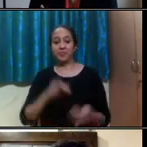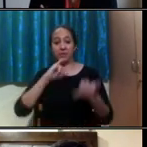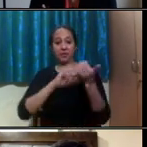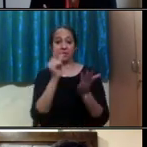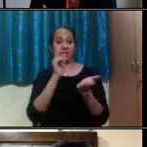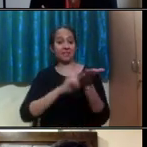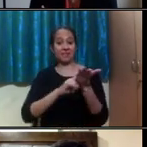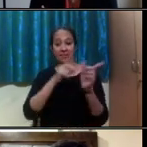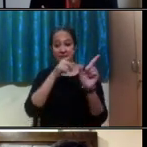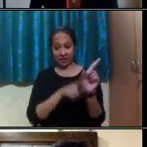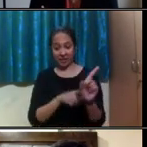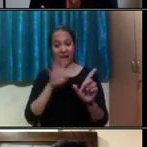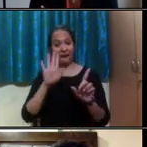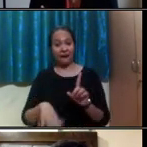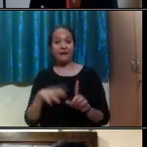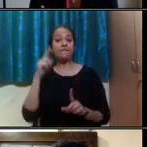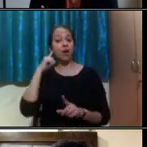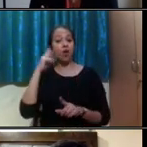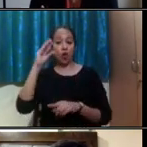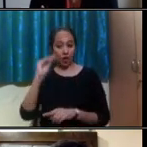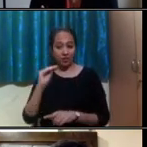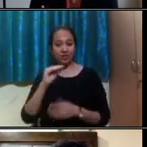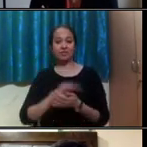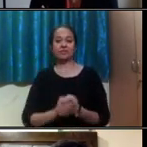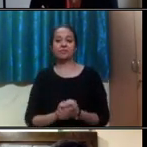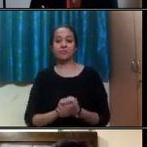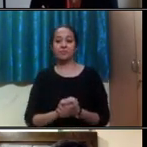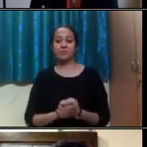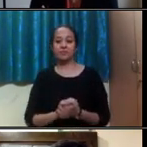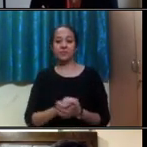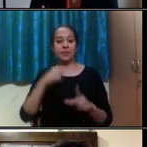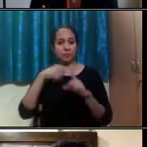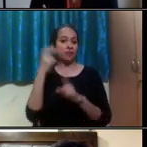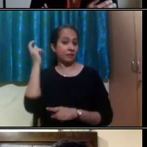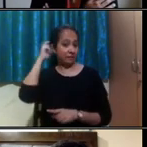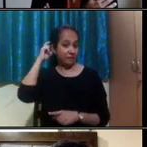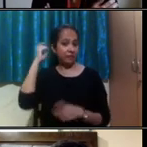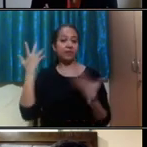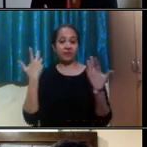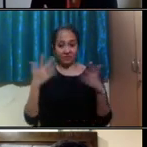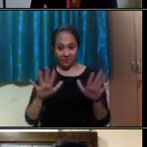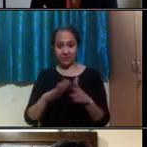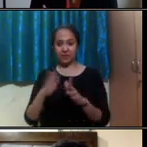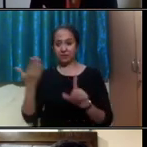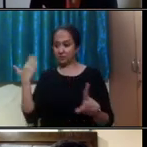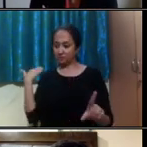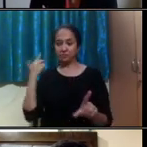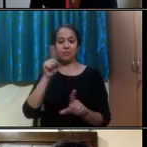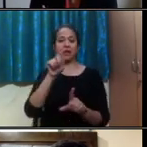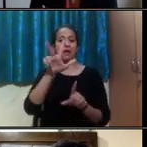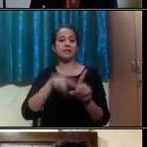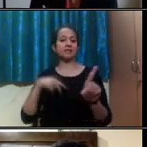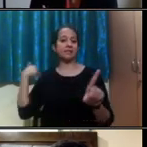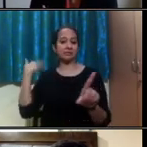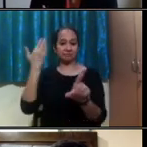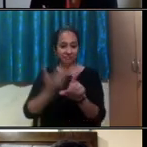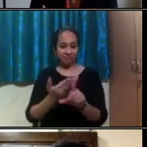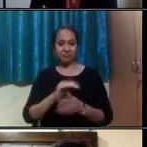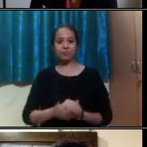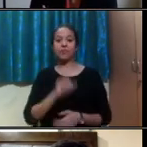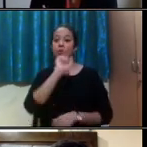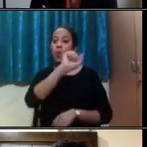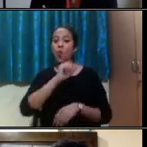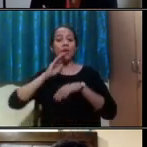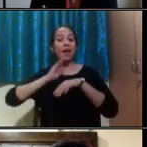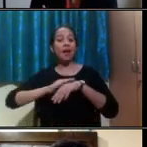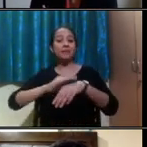a bilateral hearing loss and has had implants since the past 18 years. Sani will be sharing about his